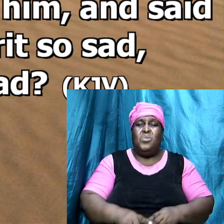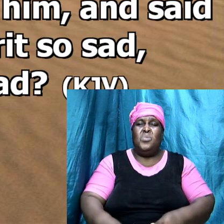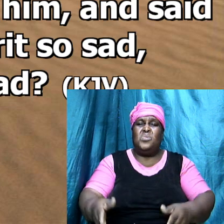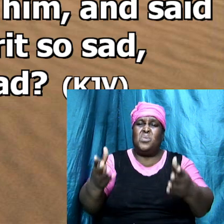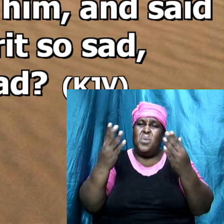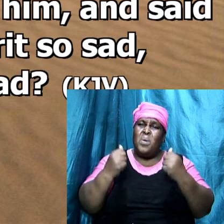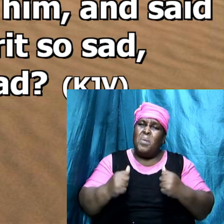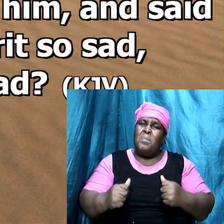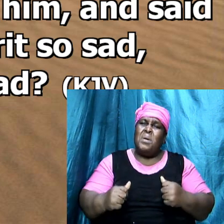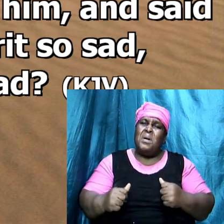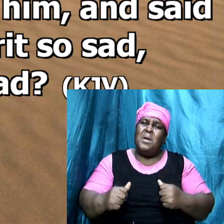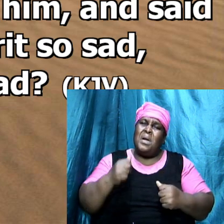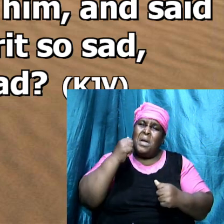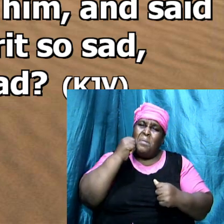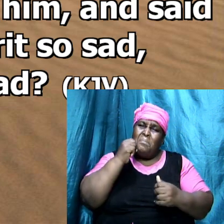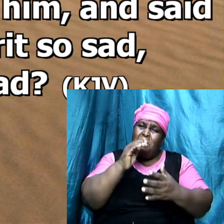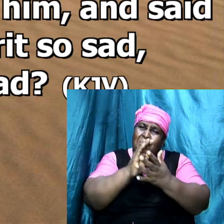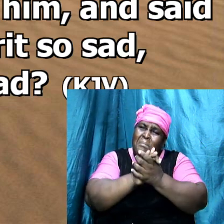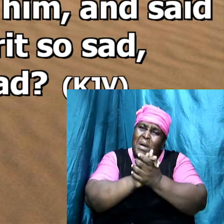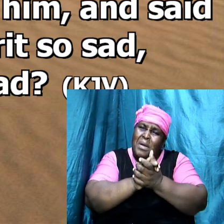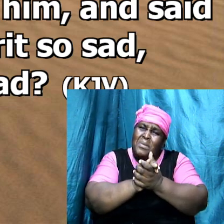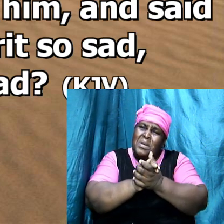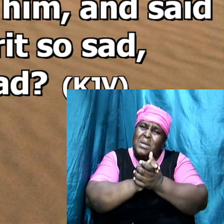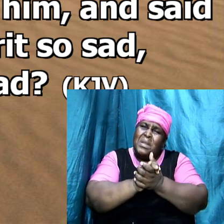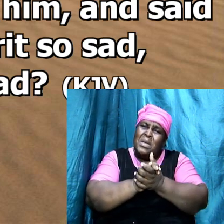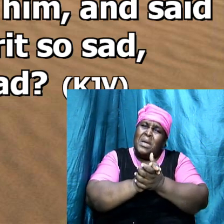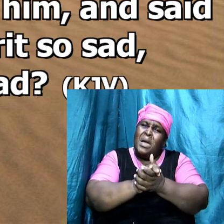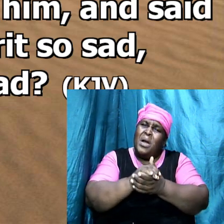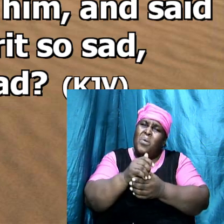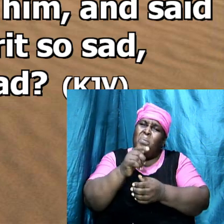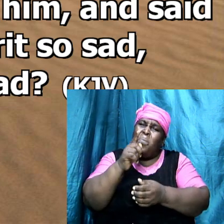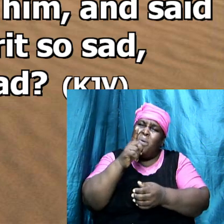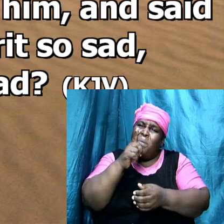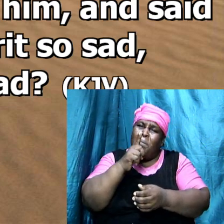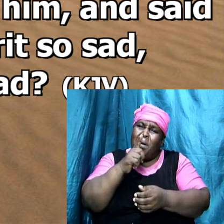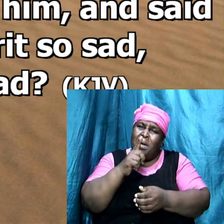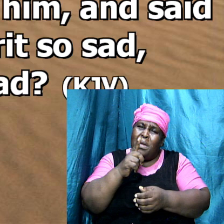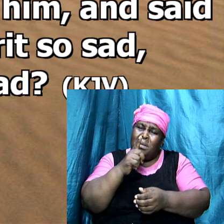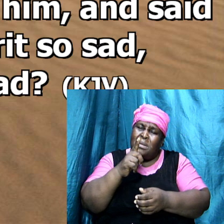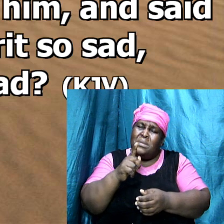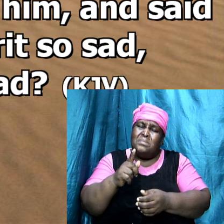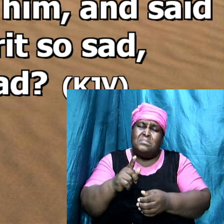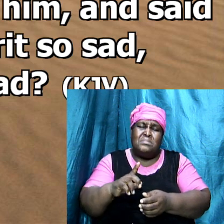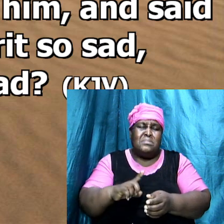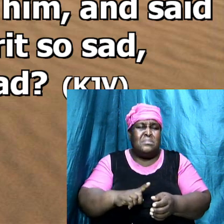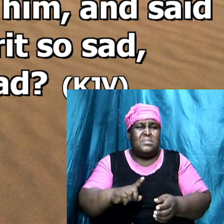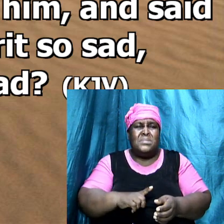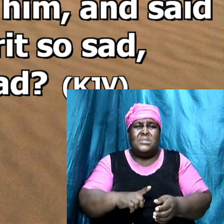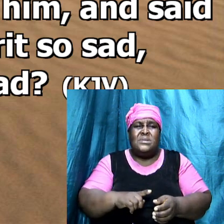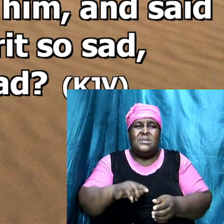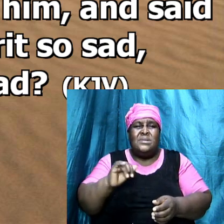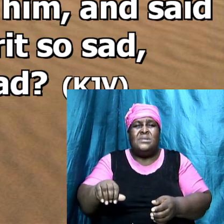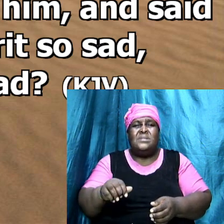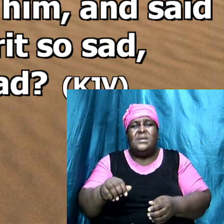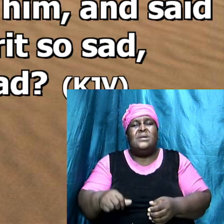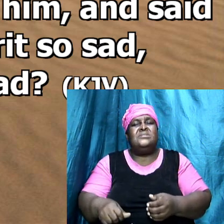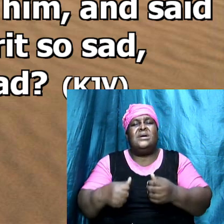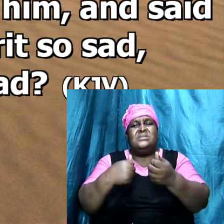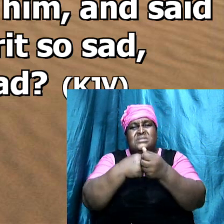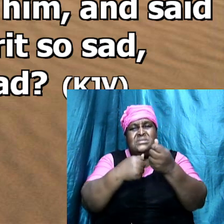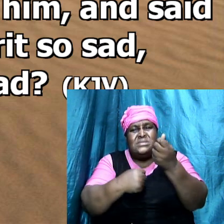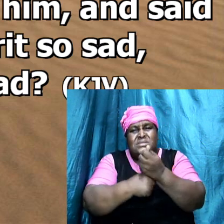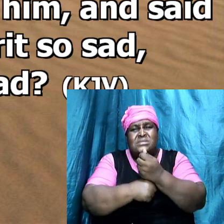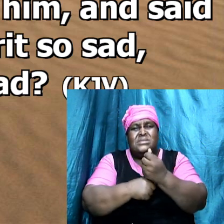married somebody that will stir up and confirm him you see how the doctrine is working now